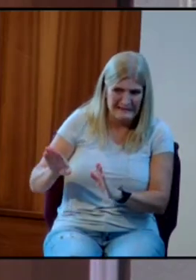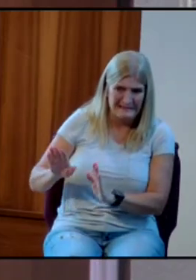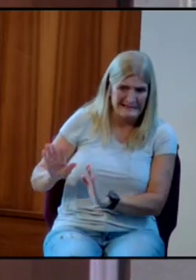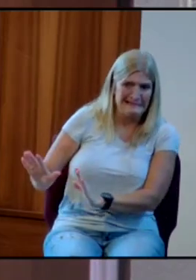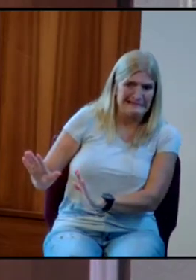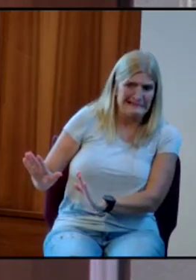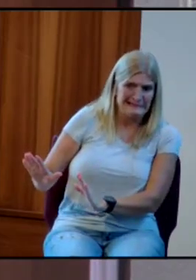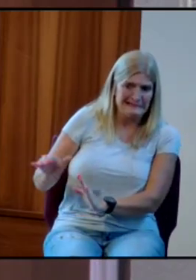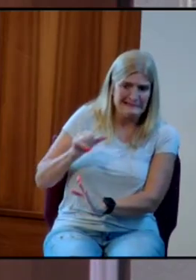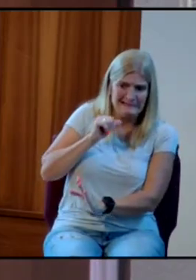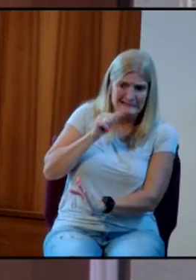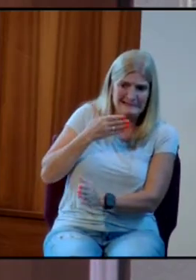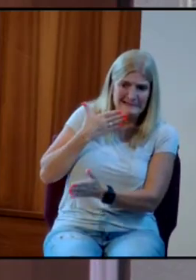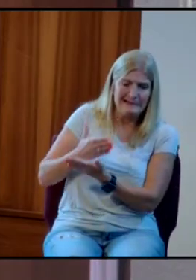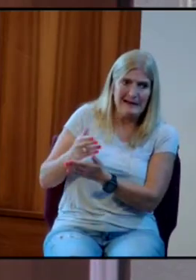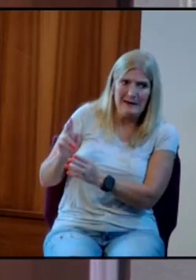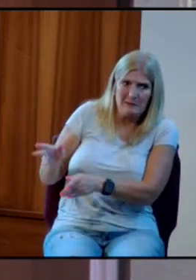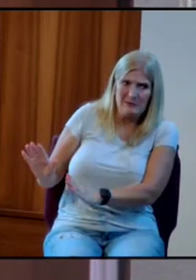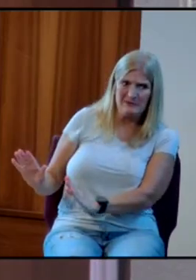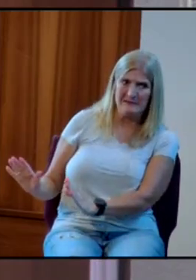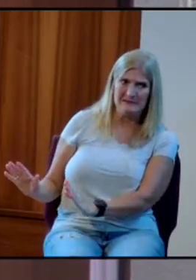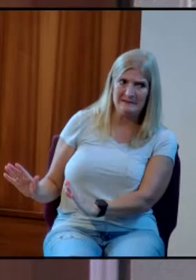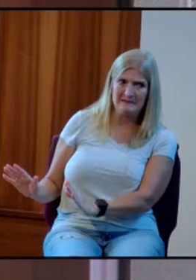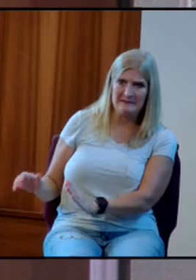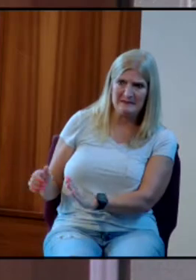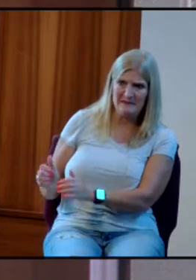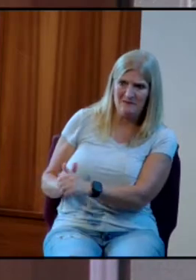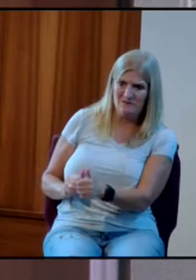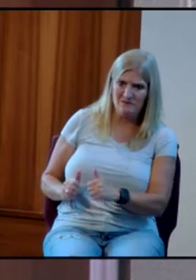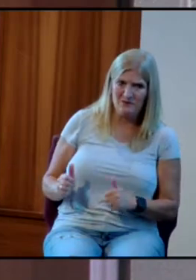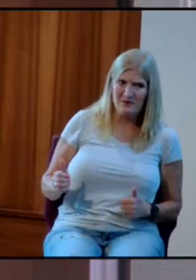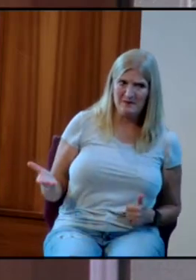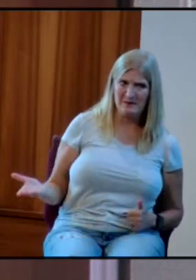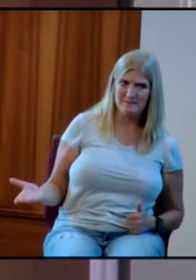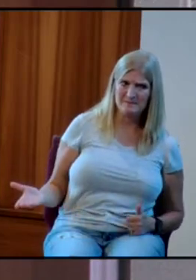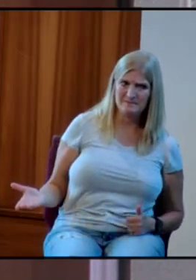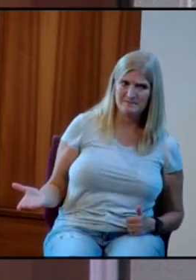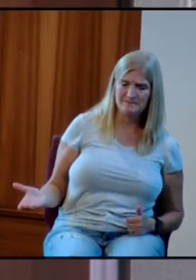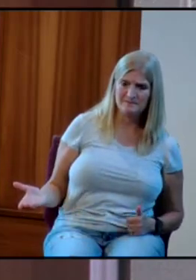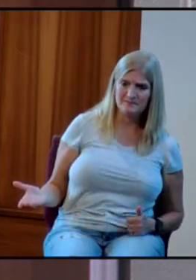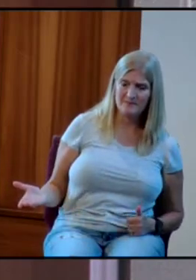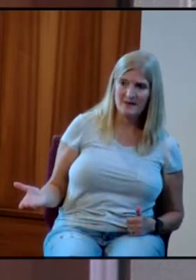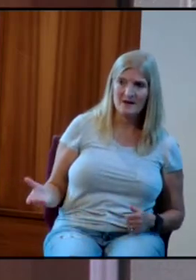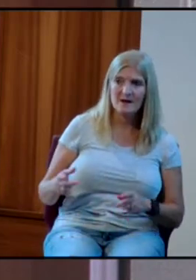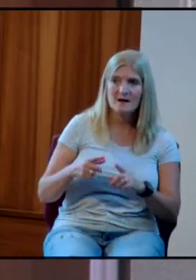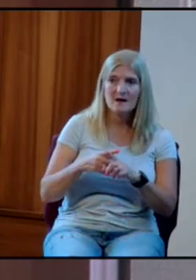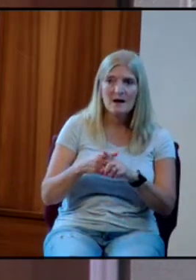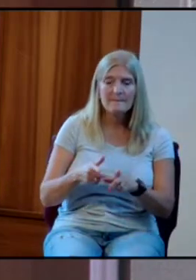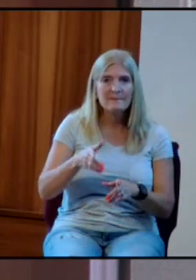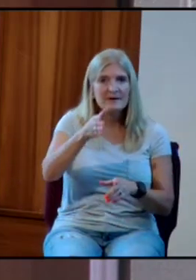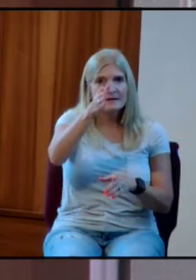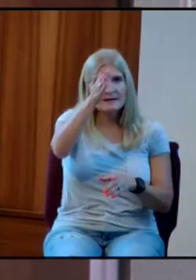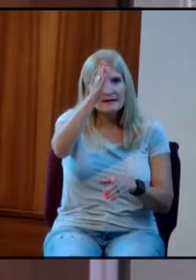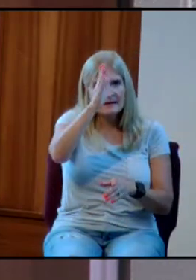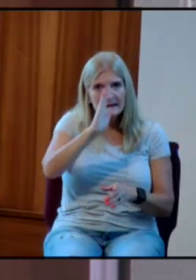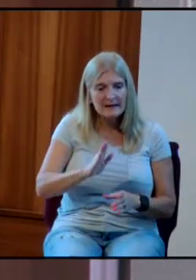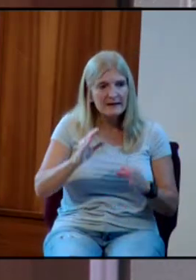Church. Church. I have to say, okay, God teaches this in the Bible.